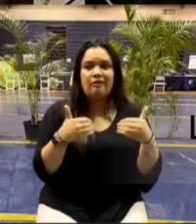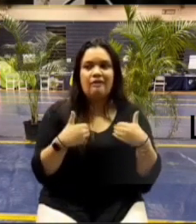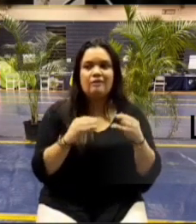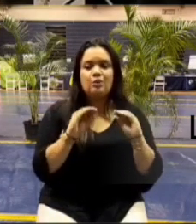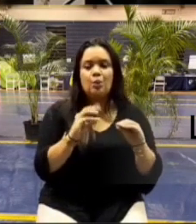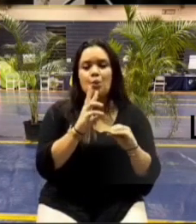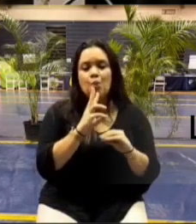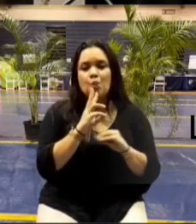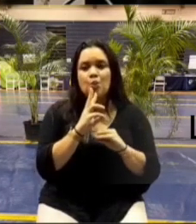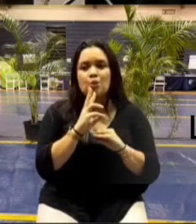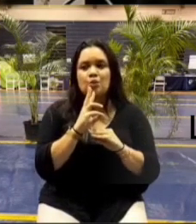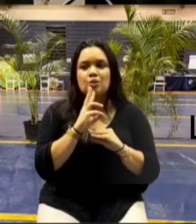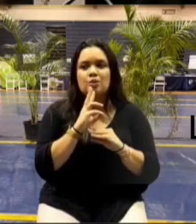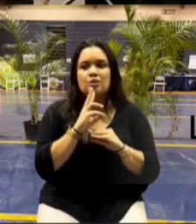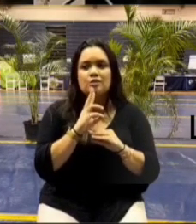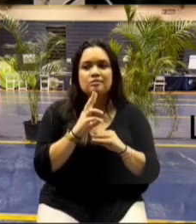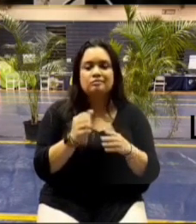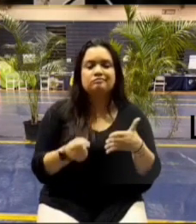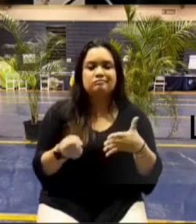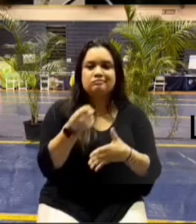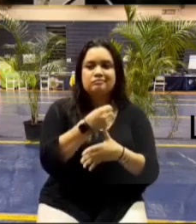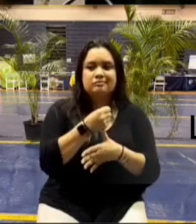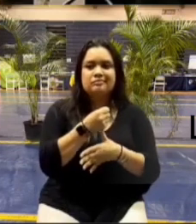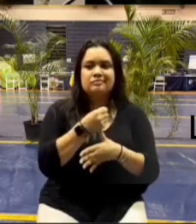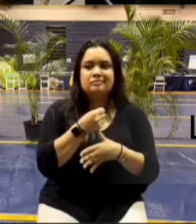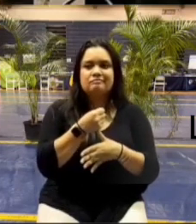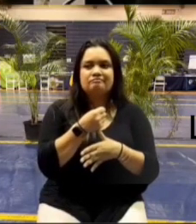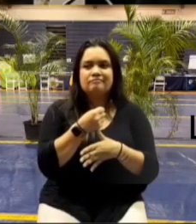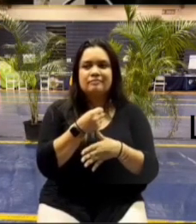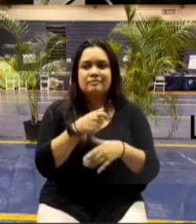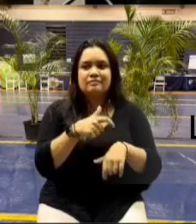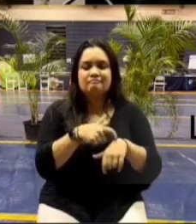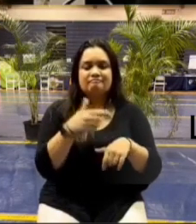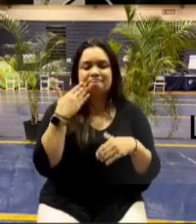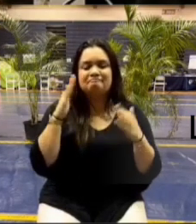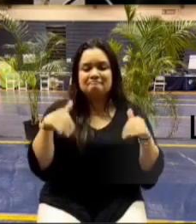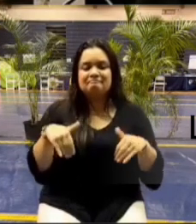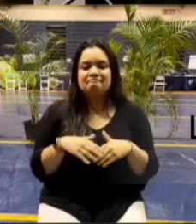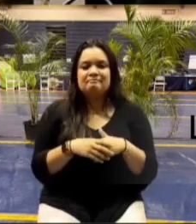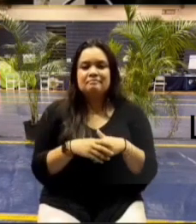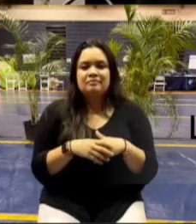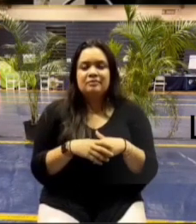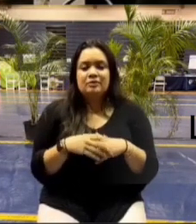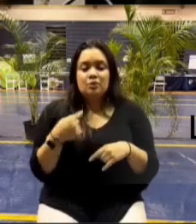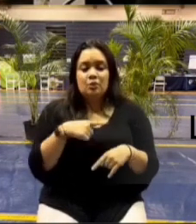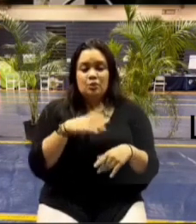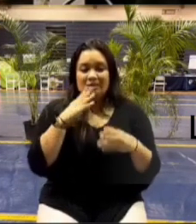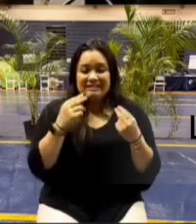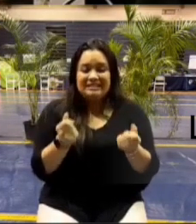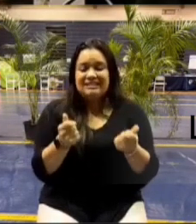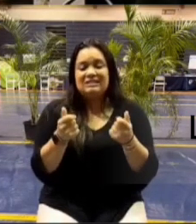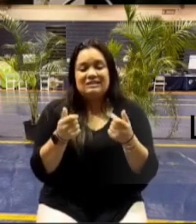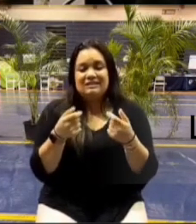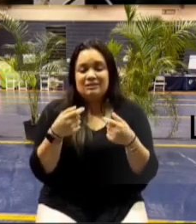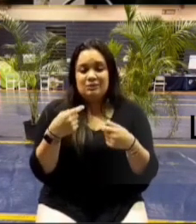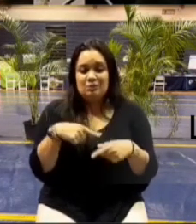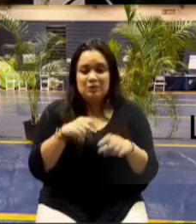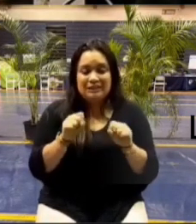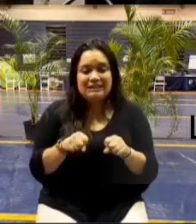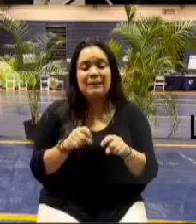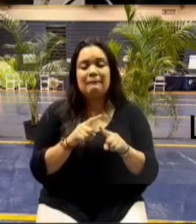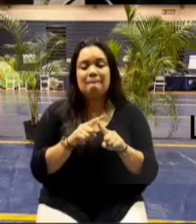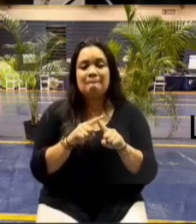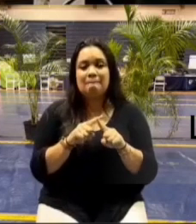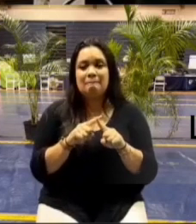so because of that uh that will be where we start we'll start there we'll go as fast as possible in those areas where there are